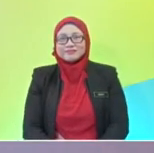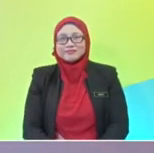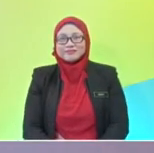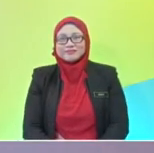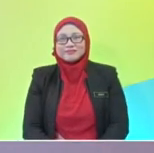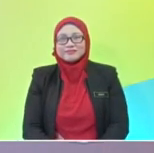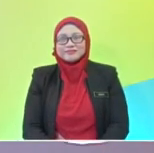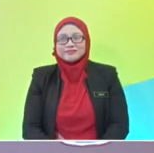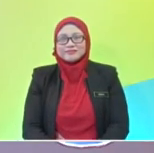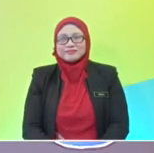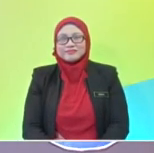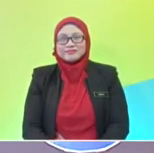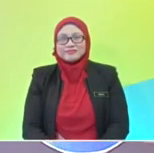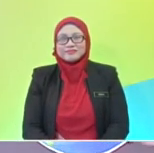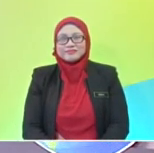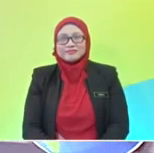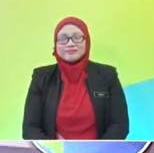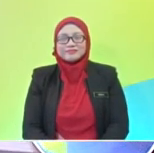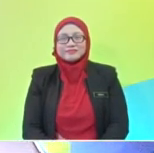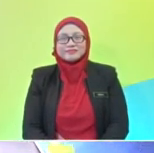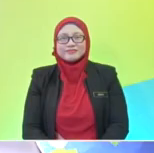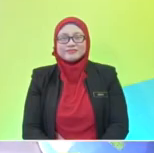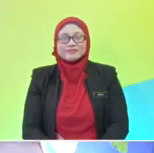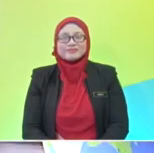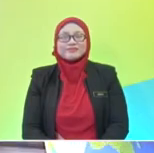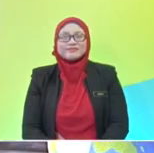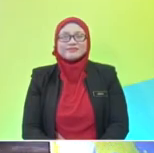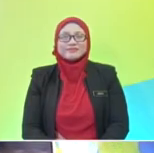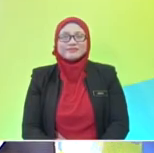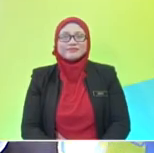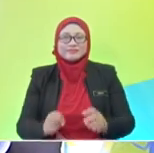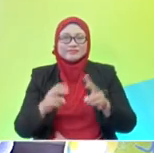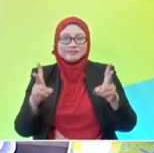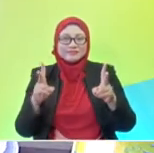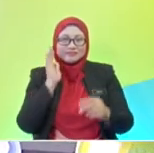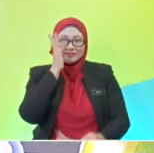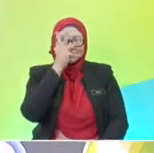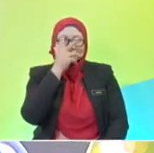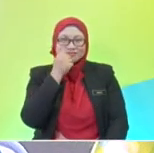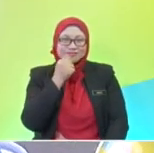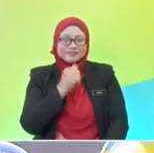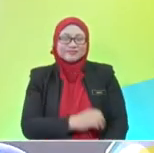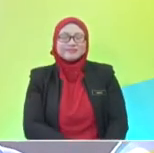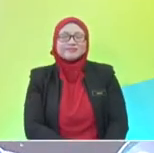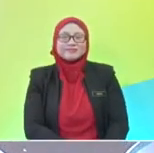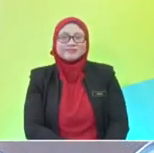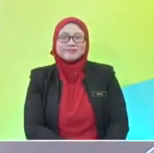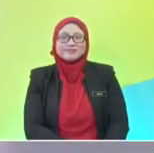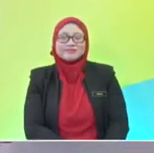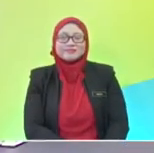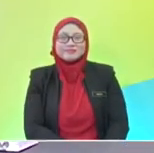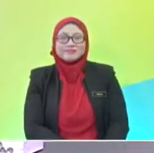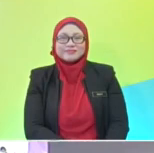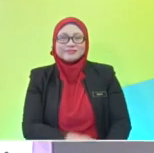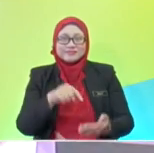Should I show it to the camera? The most beautiful. Wow! It suits her, right? T-shirt, does